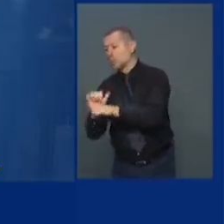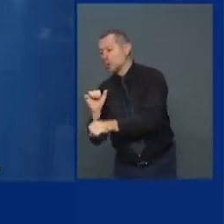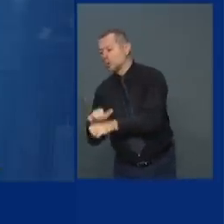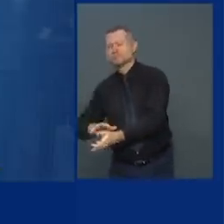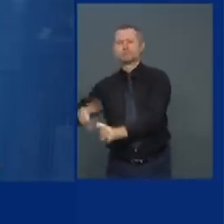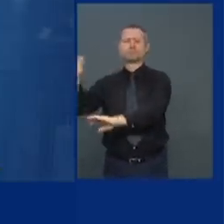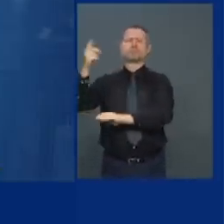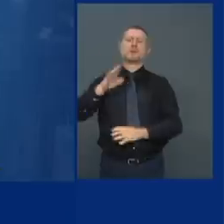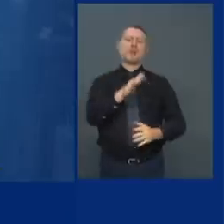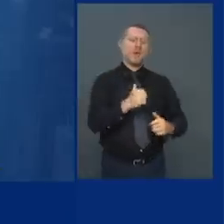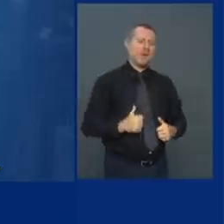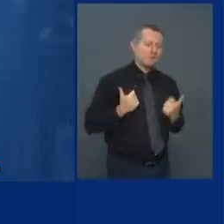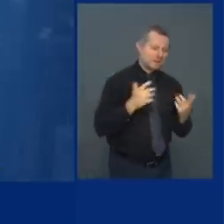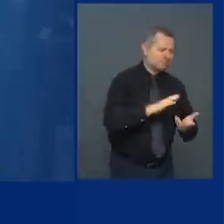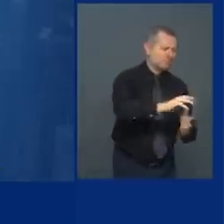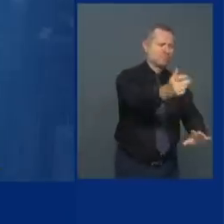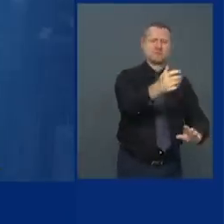travel.